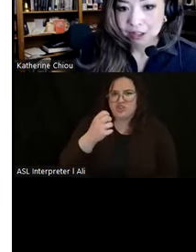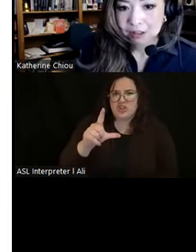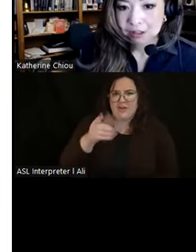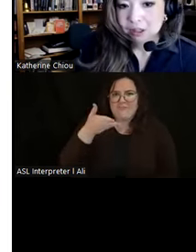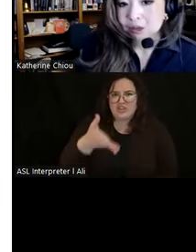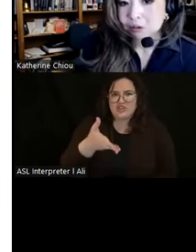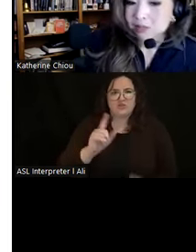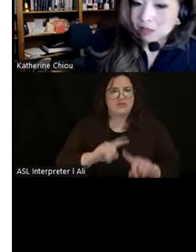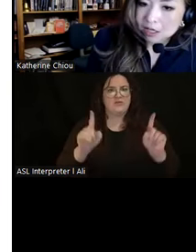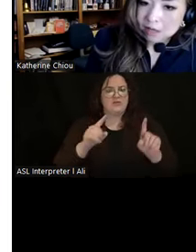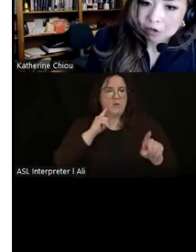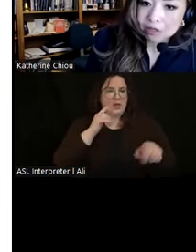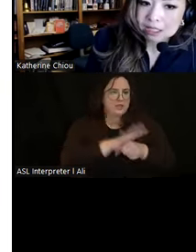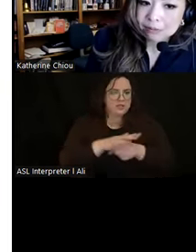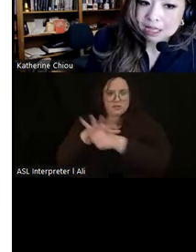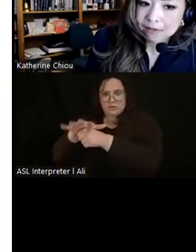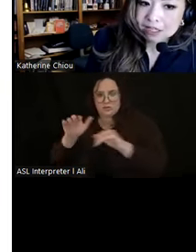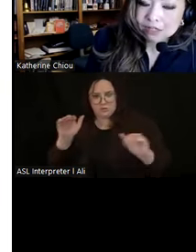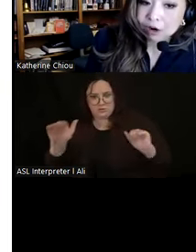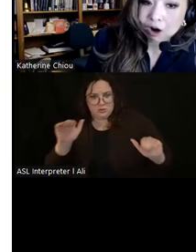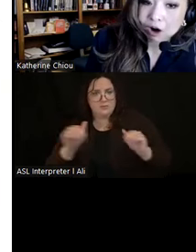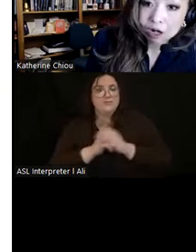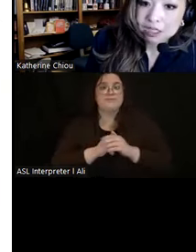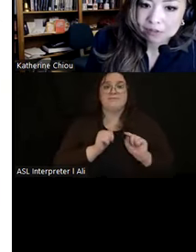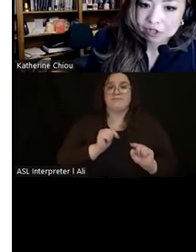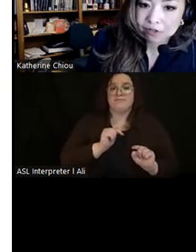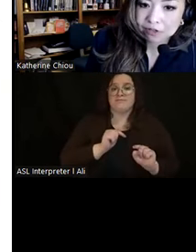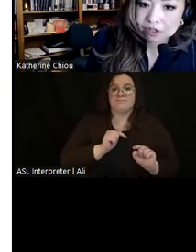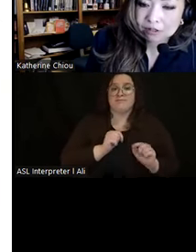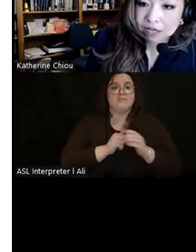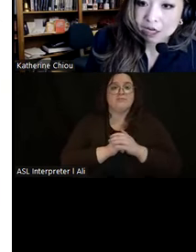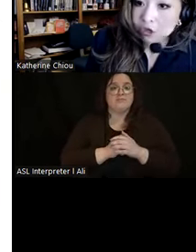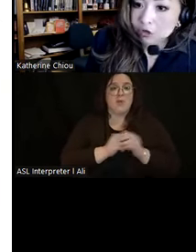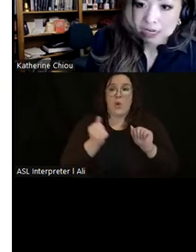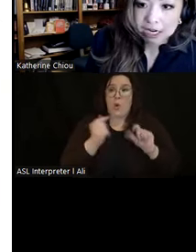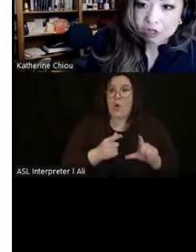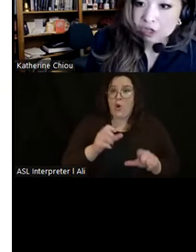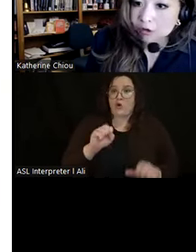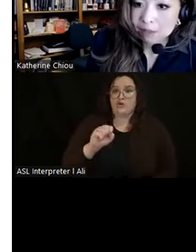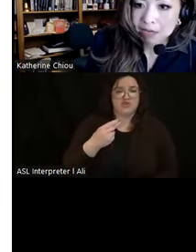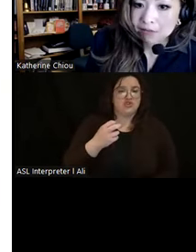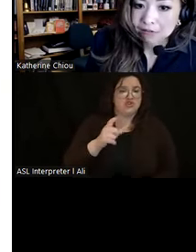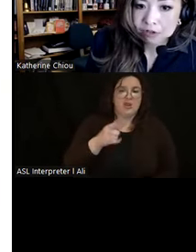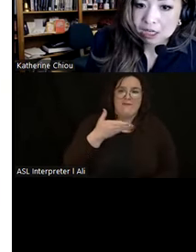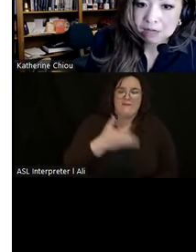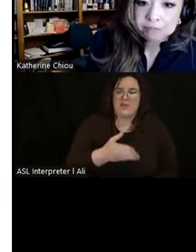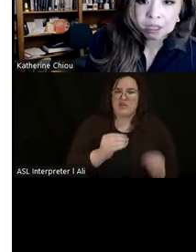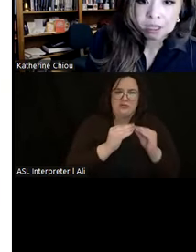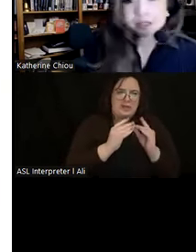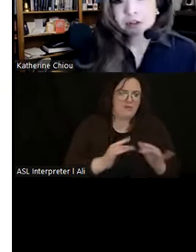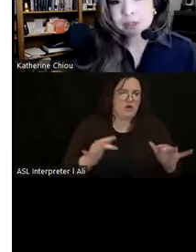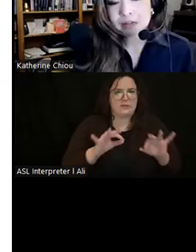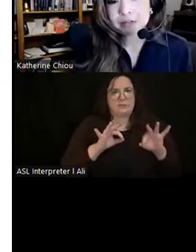different. While San Jose de Moro exhibits evidence for all types of shellfish and a huge range, a huge amount of diversity,